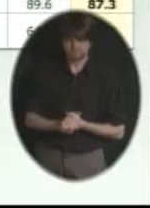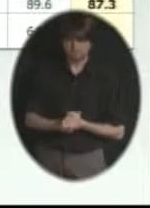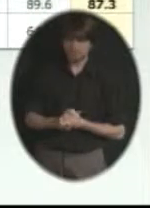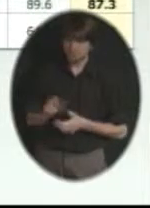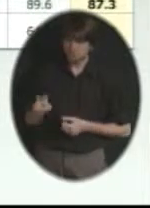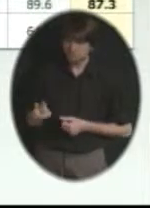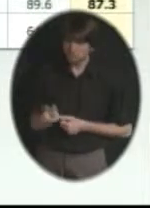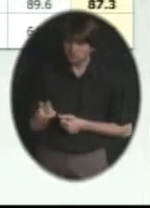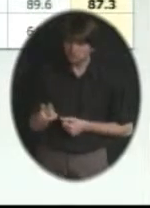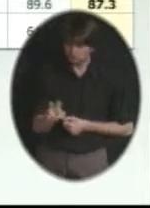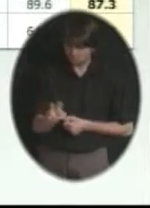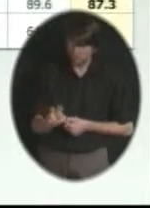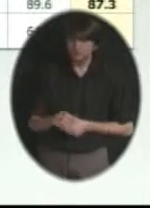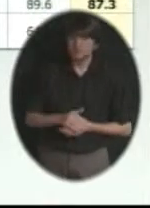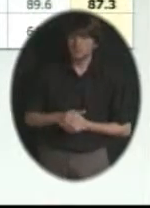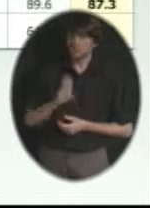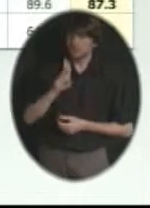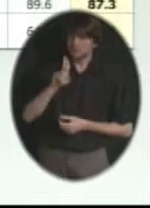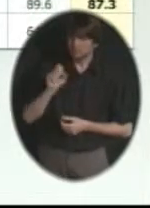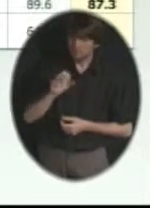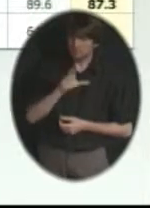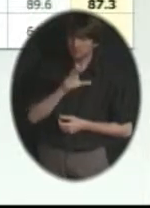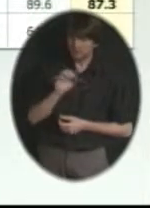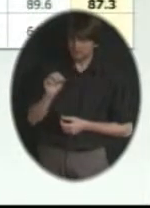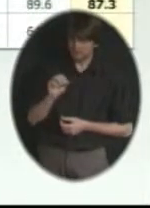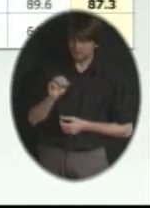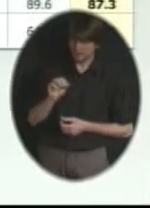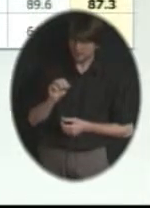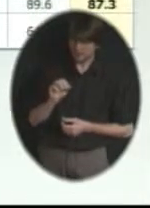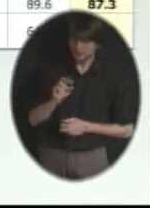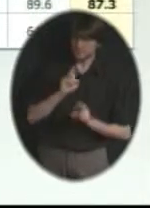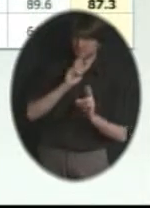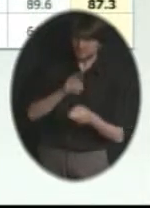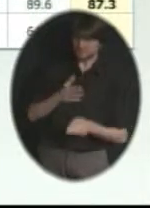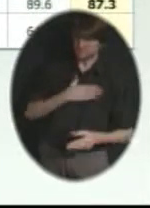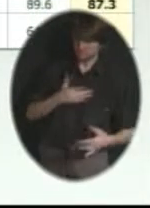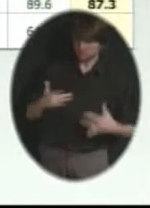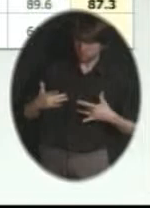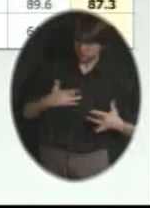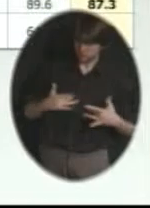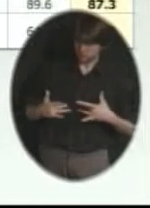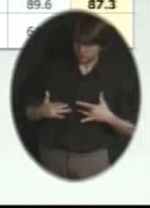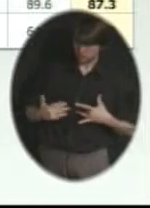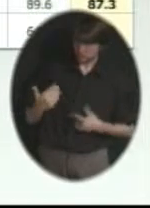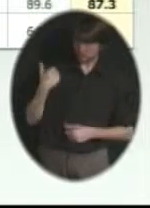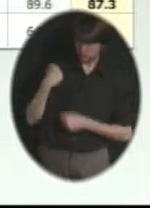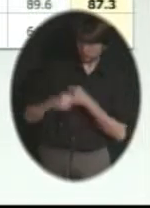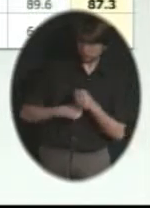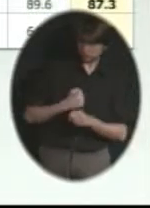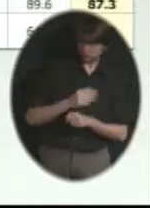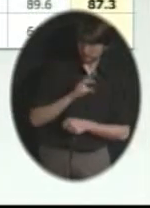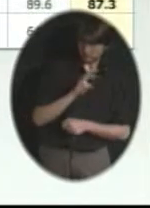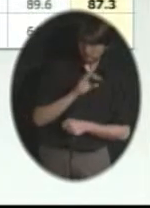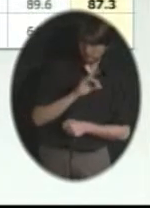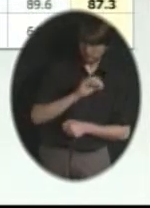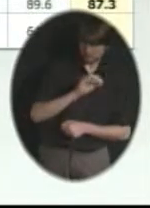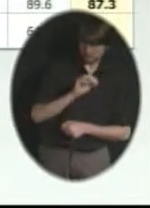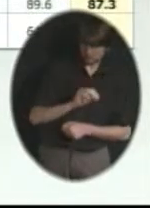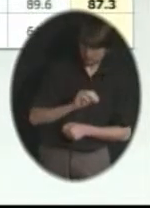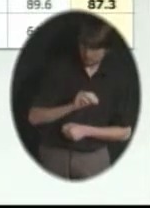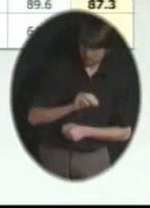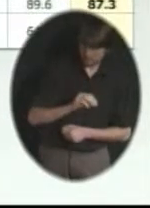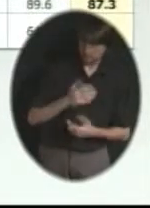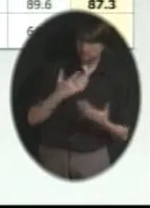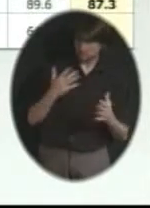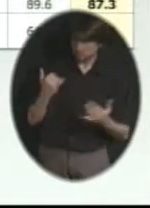here was the bus company is responsive to my concerns. We went up from 68% to 78.3%. And